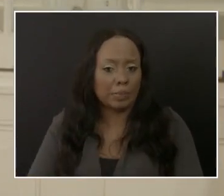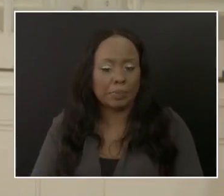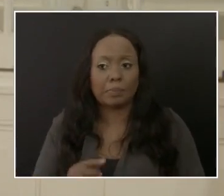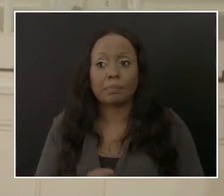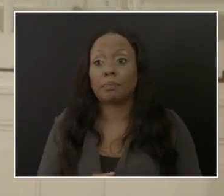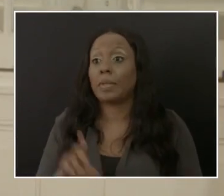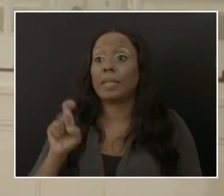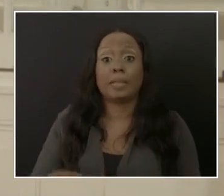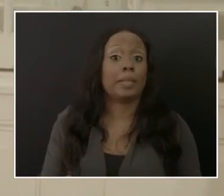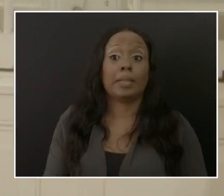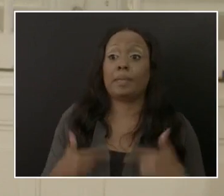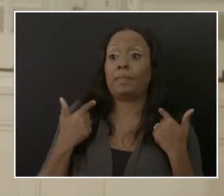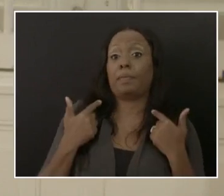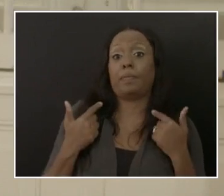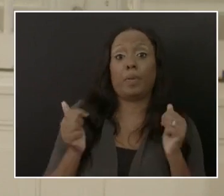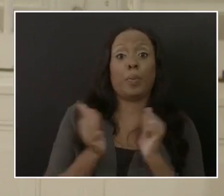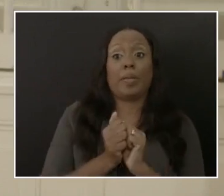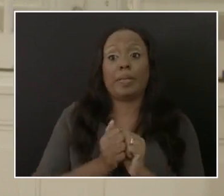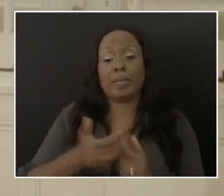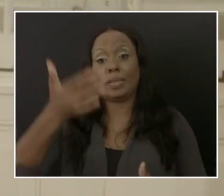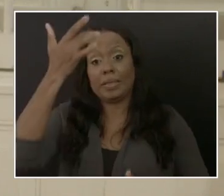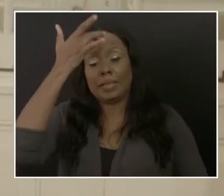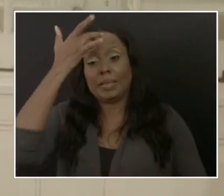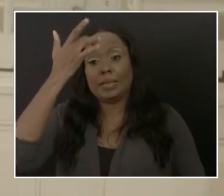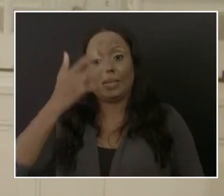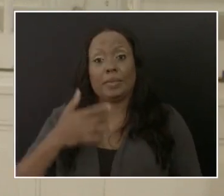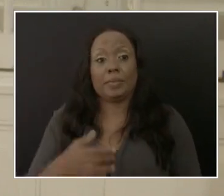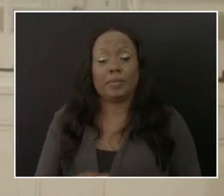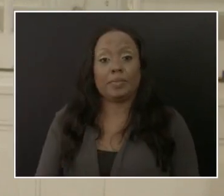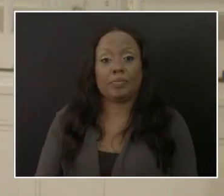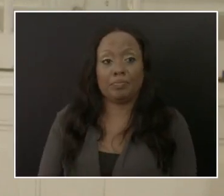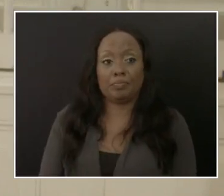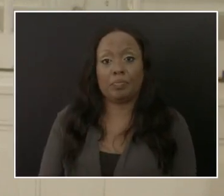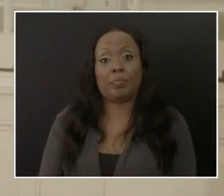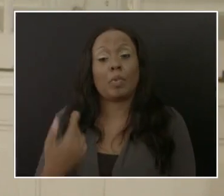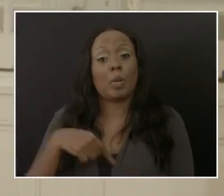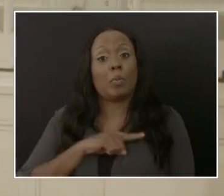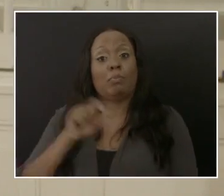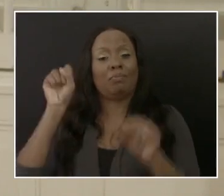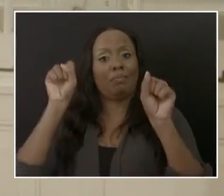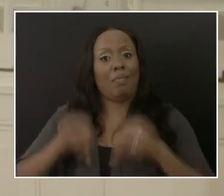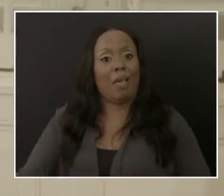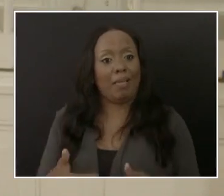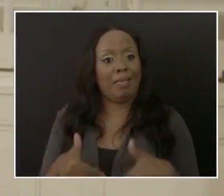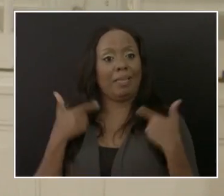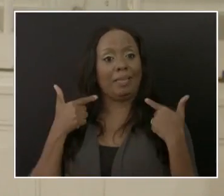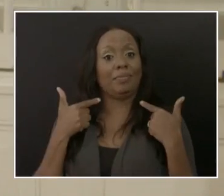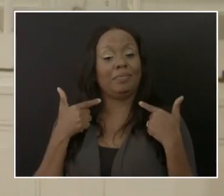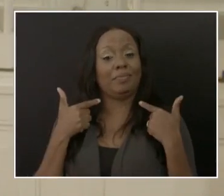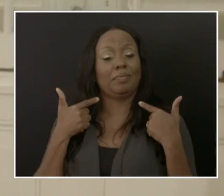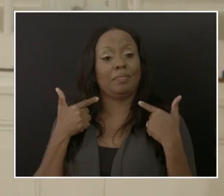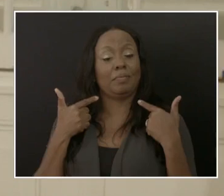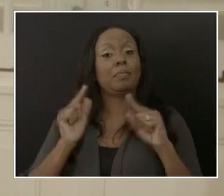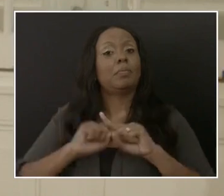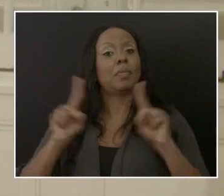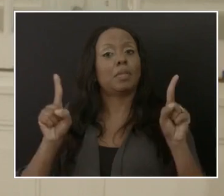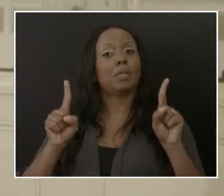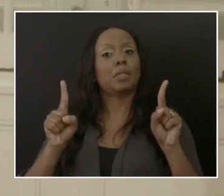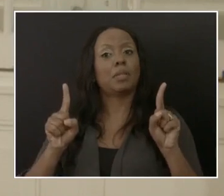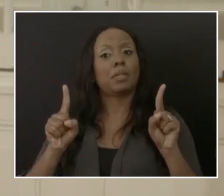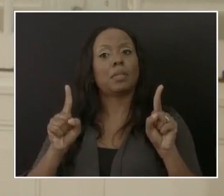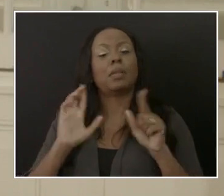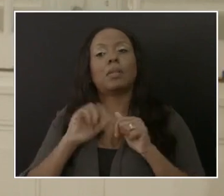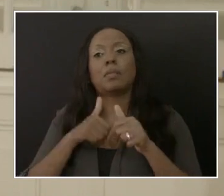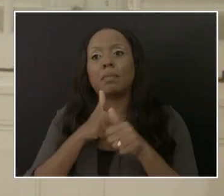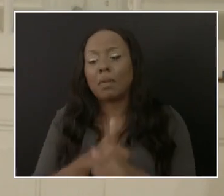with it. We as a population can live with it, but I'm asking that you follow the